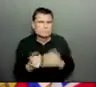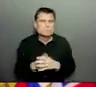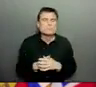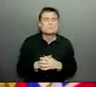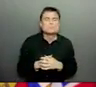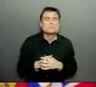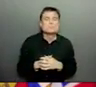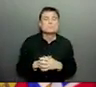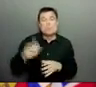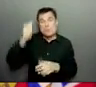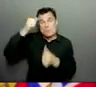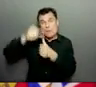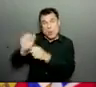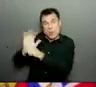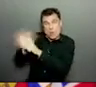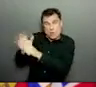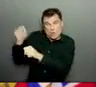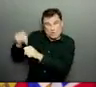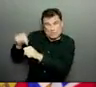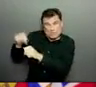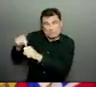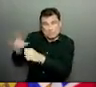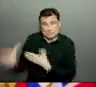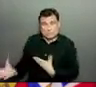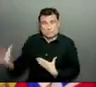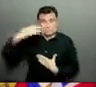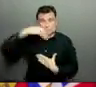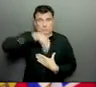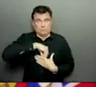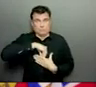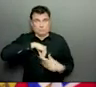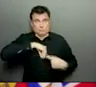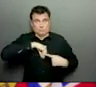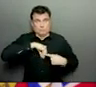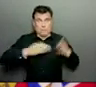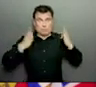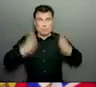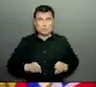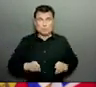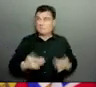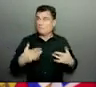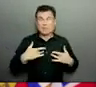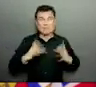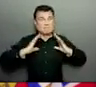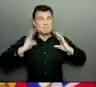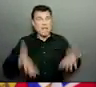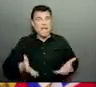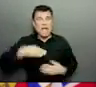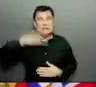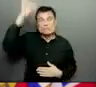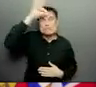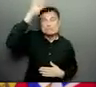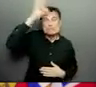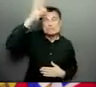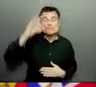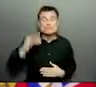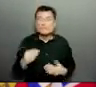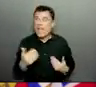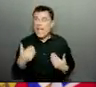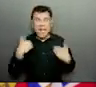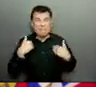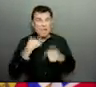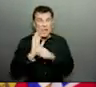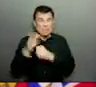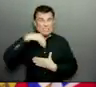understand. And when it does appear, we know it can cause serious and life-threatening illness. And